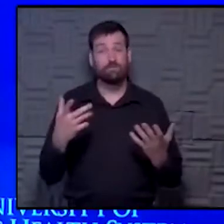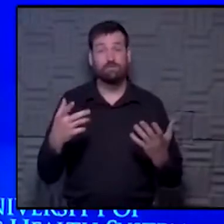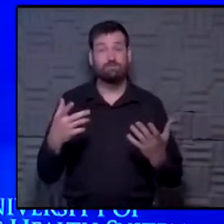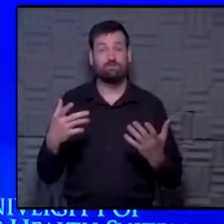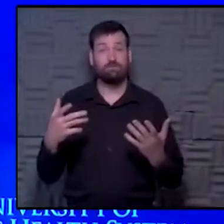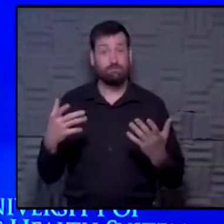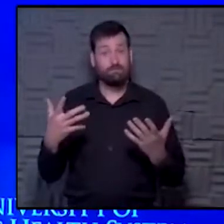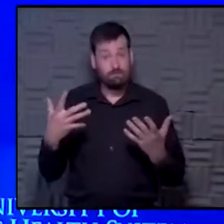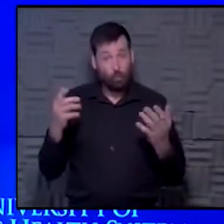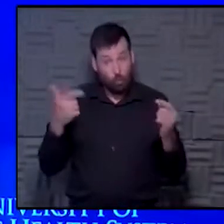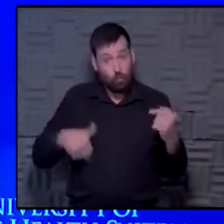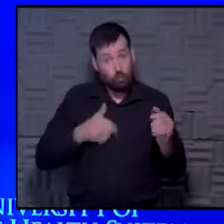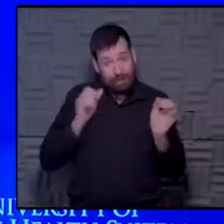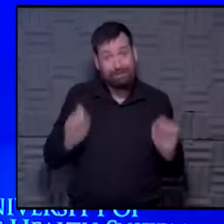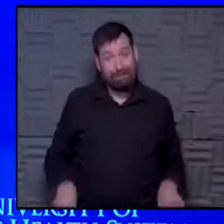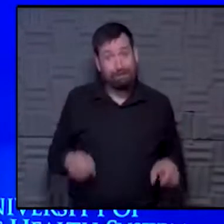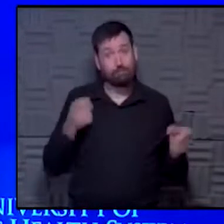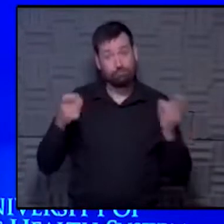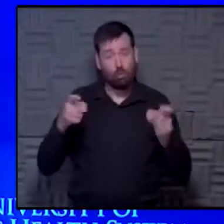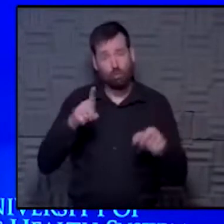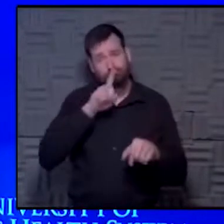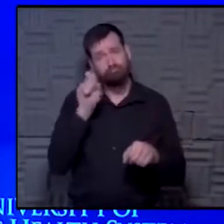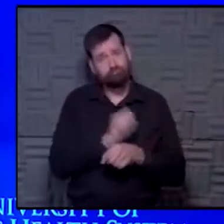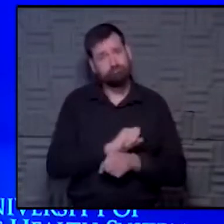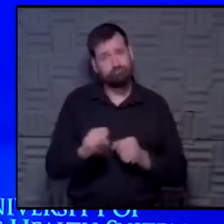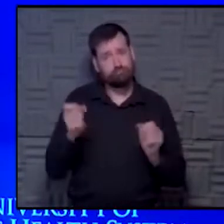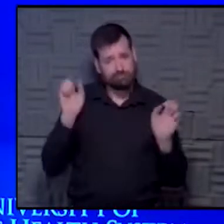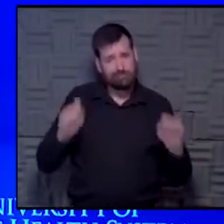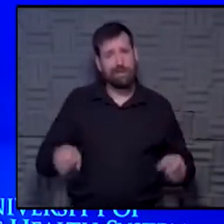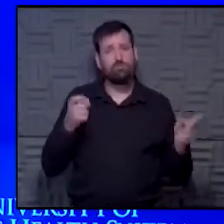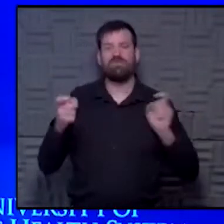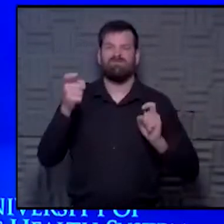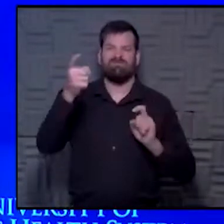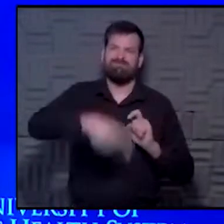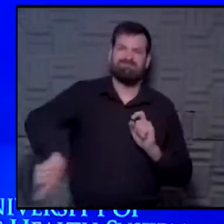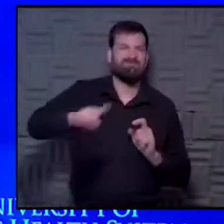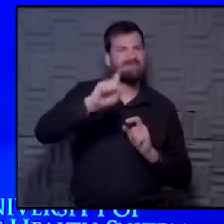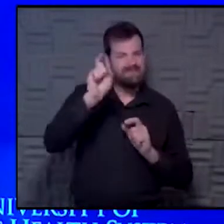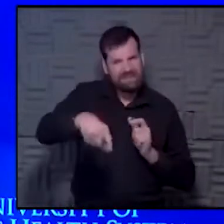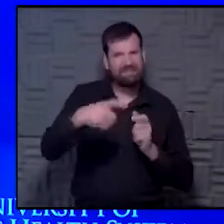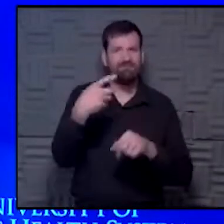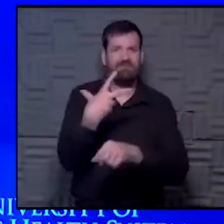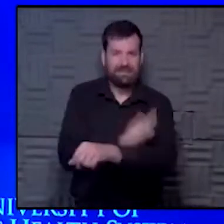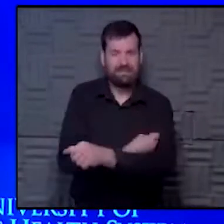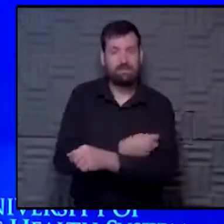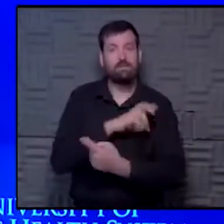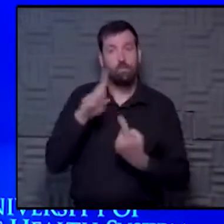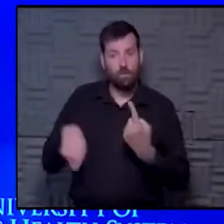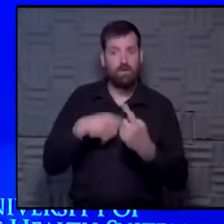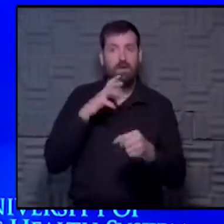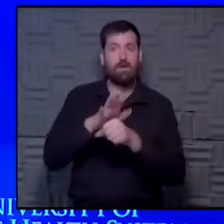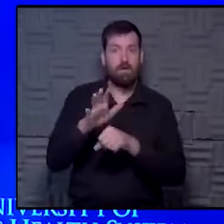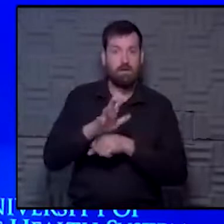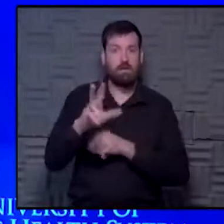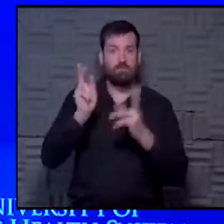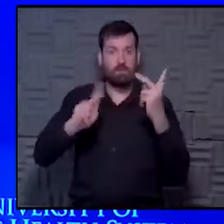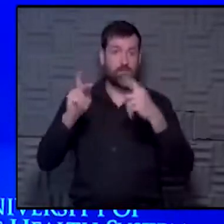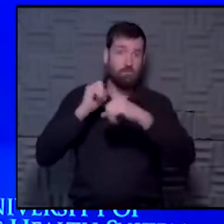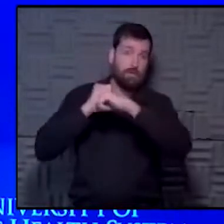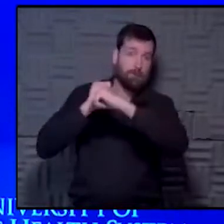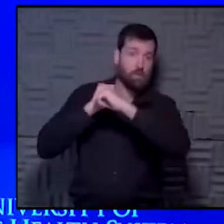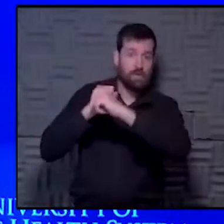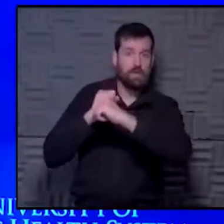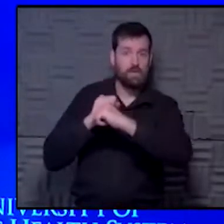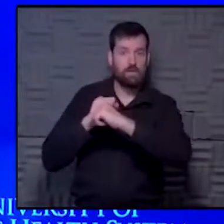in our control. A hundred percent, right? Everyone needs to be vaccinated. This goes away when we get enough immunity in the population